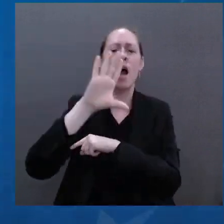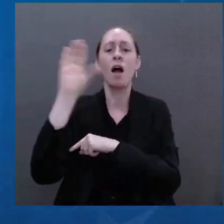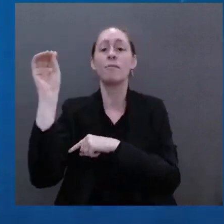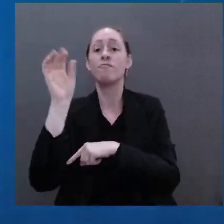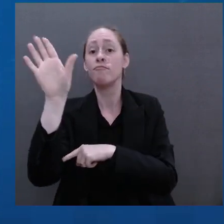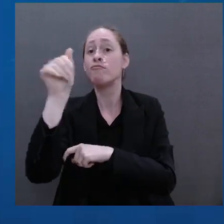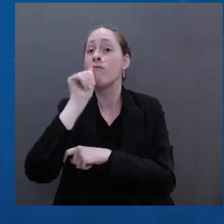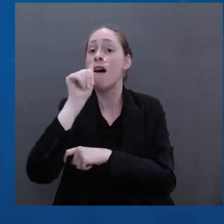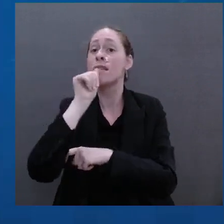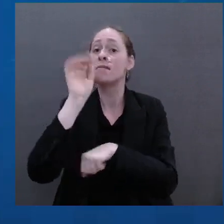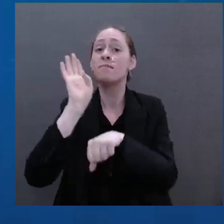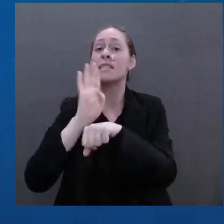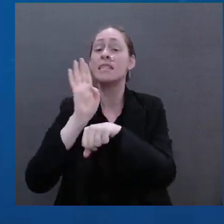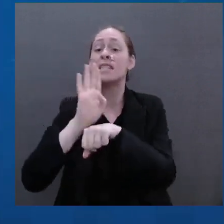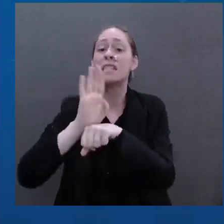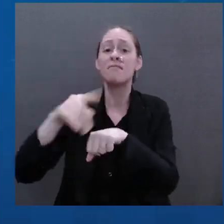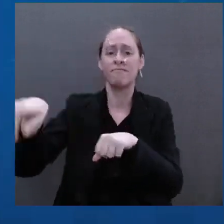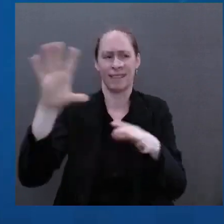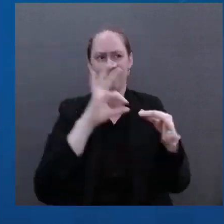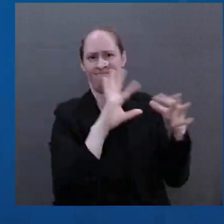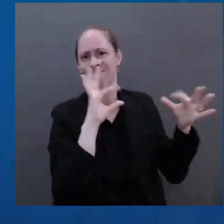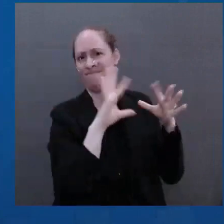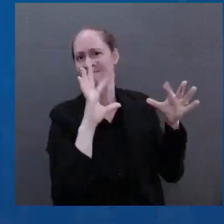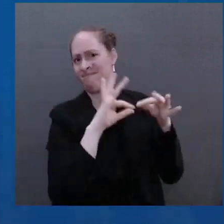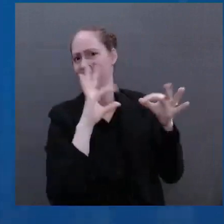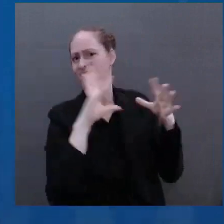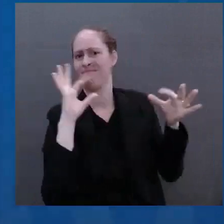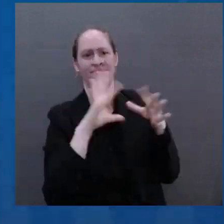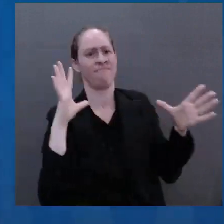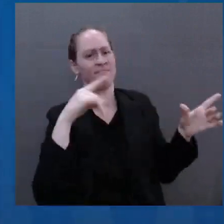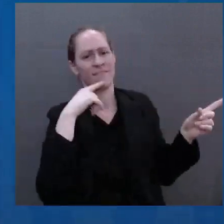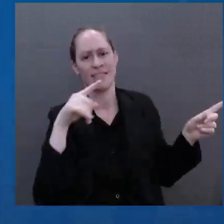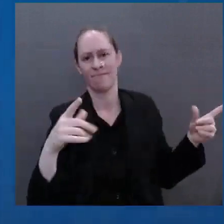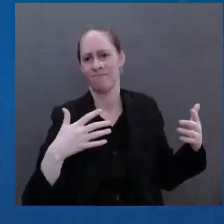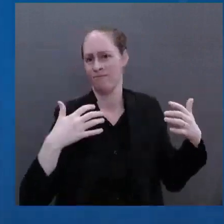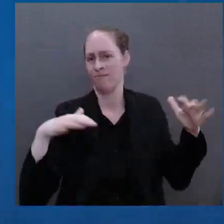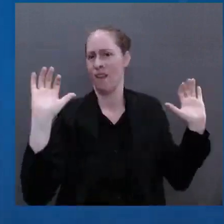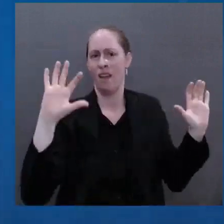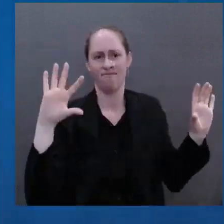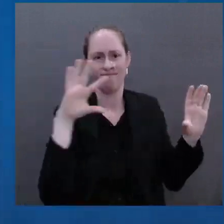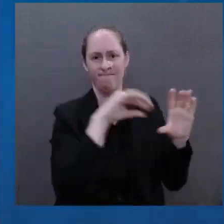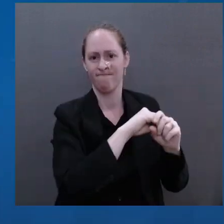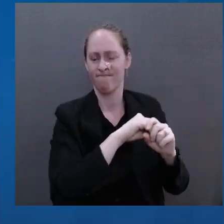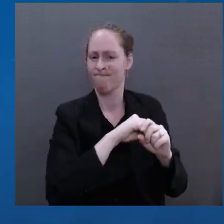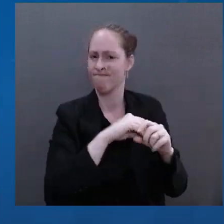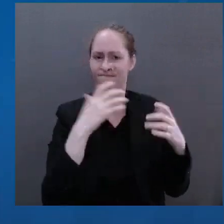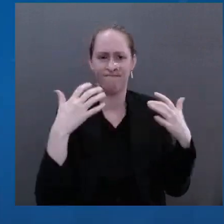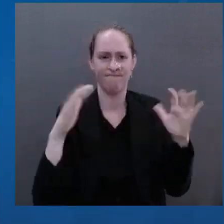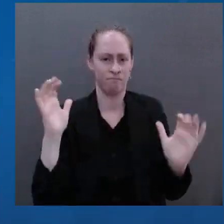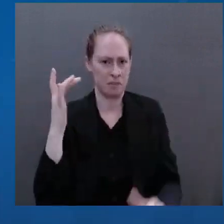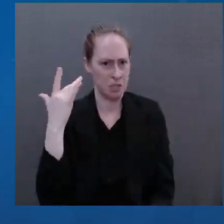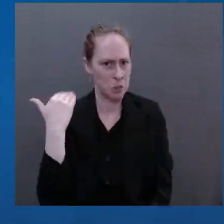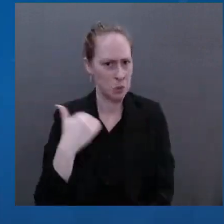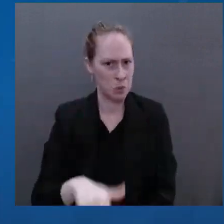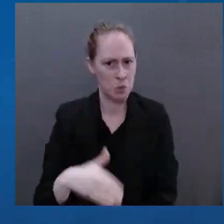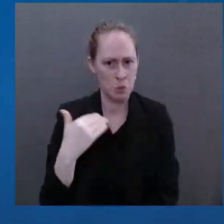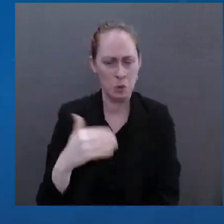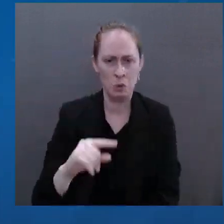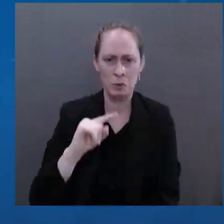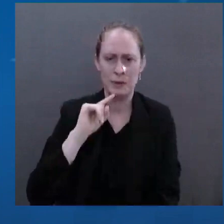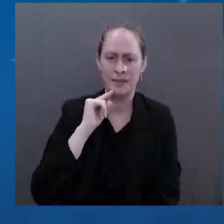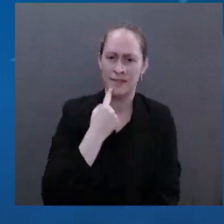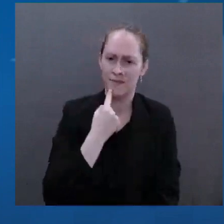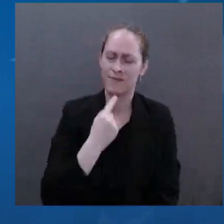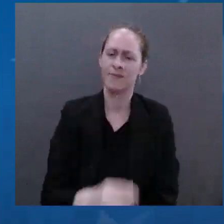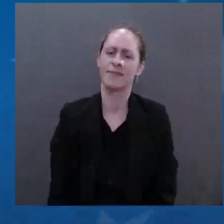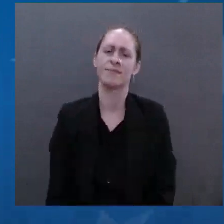McDonald's. As a result of these unprecedented sanctions, the ruble almost is immediately reduced